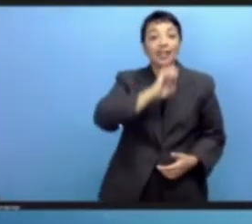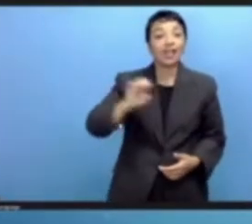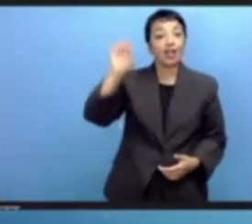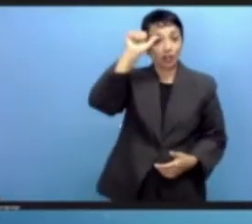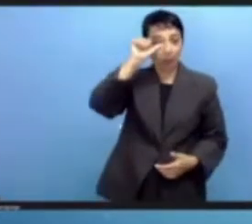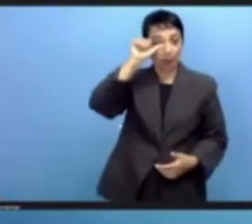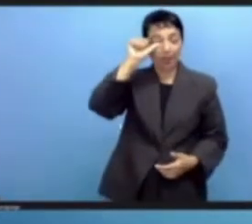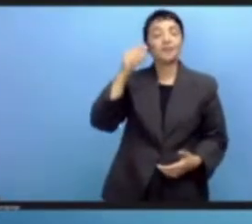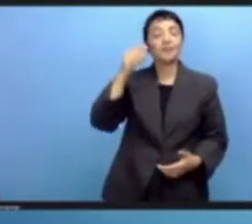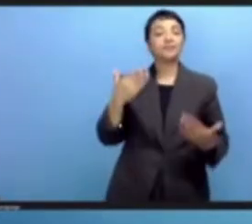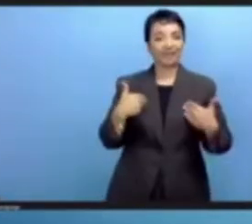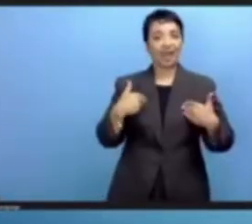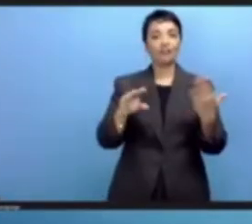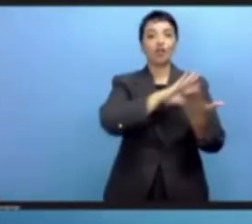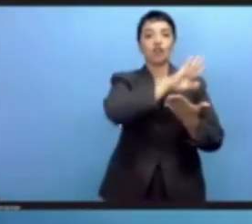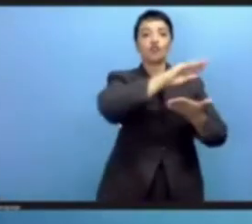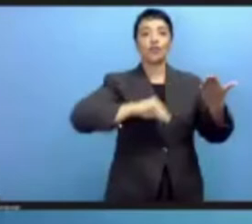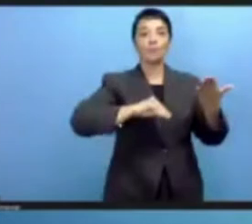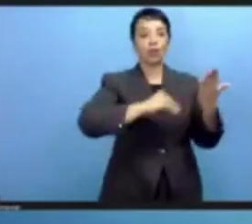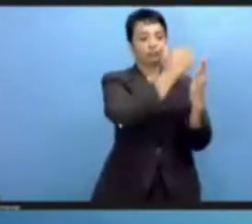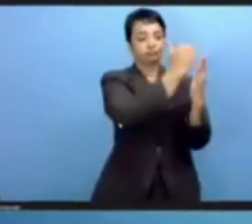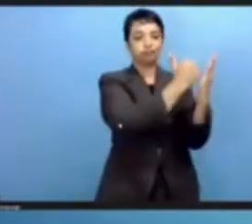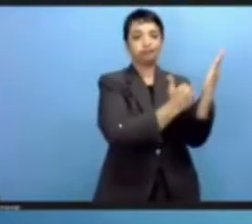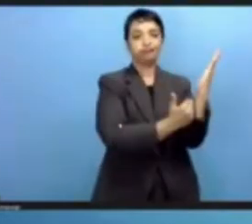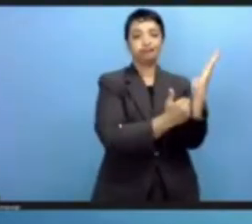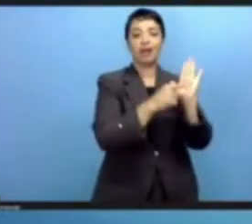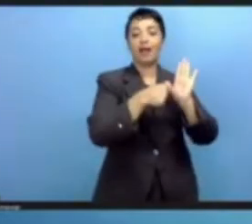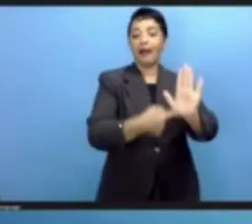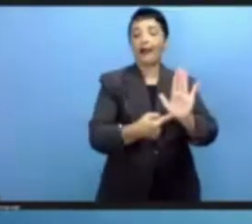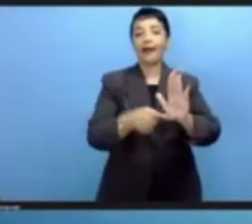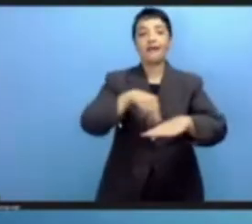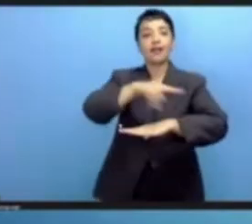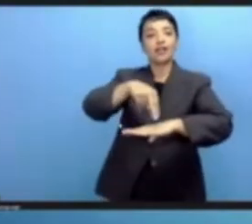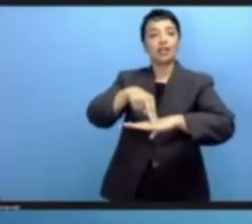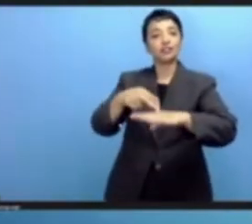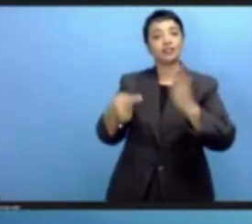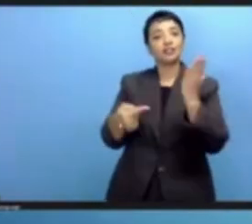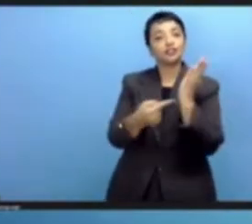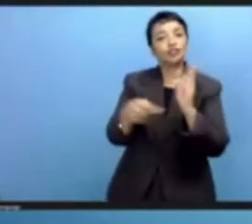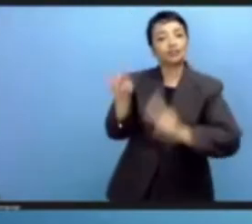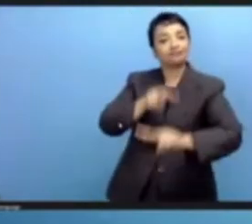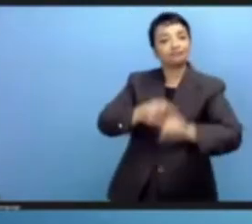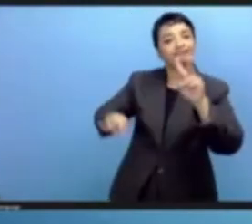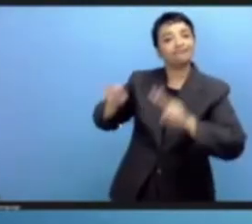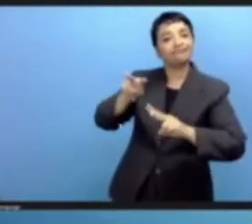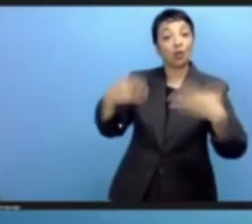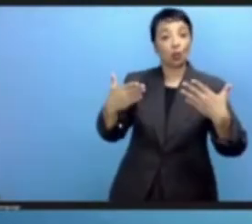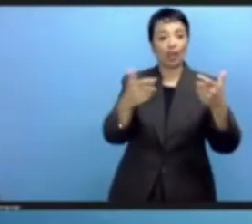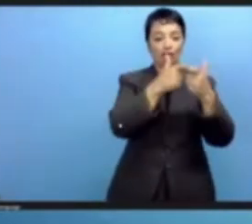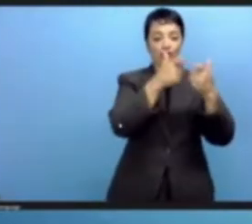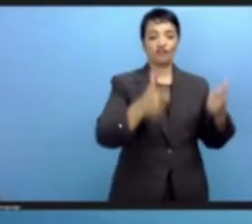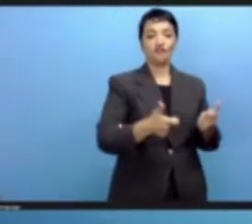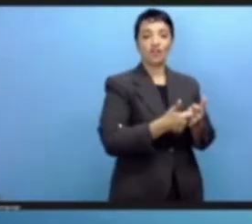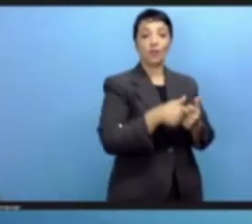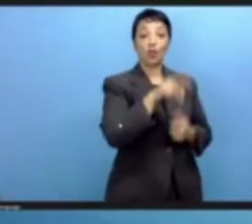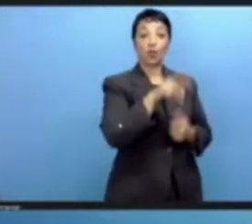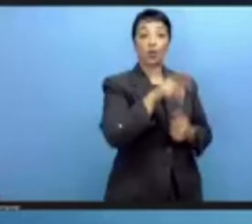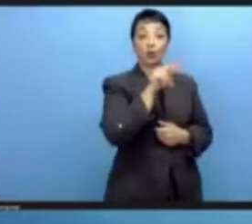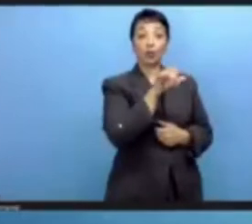report on the national digital assessment through the UNESCO framework and indicators.